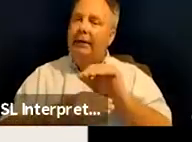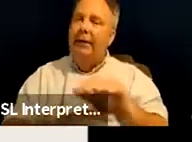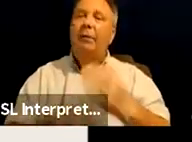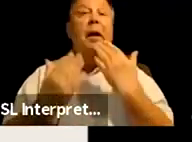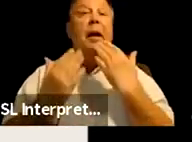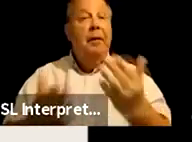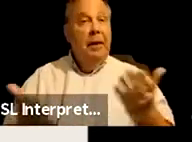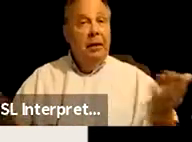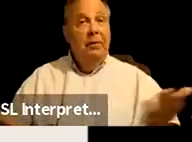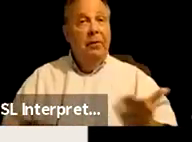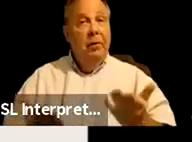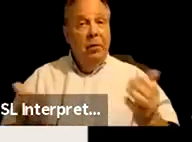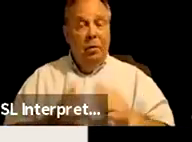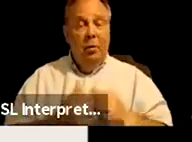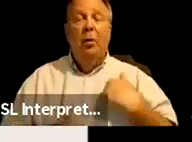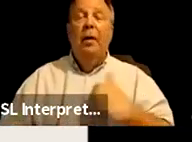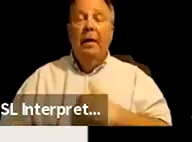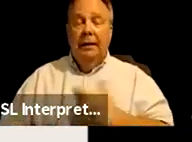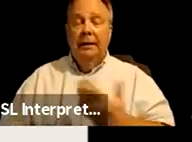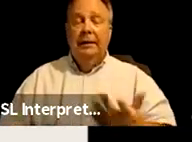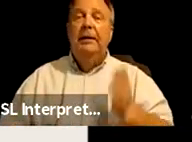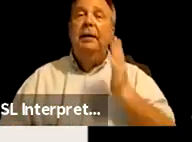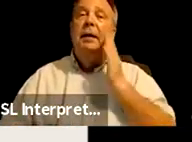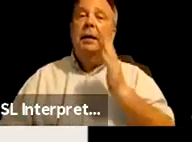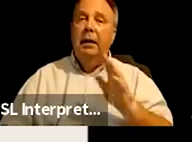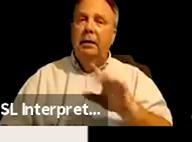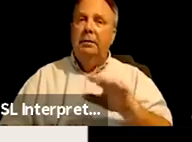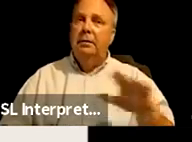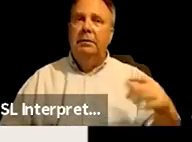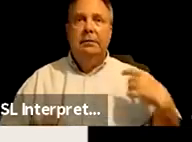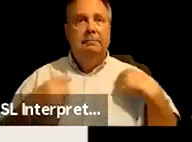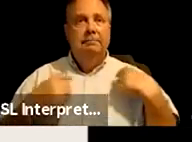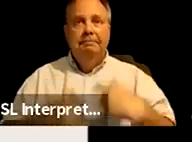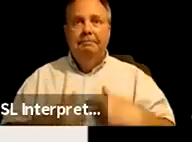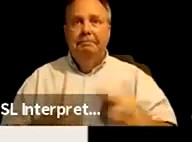you for being with us. wopinami natankha.